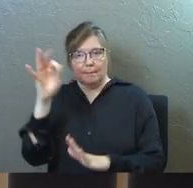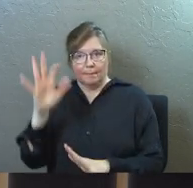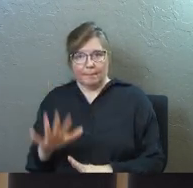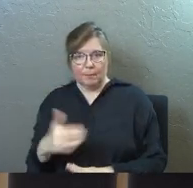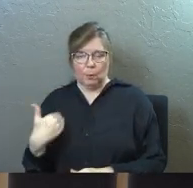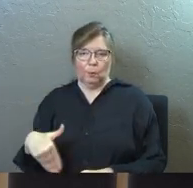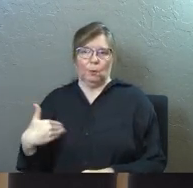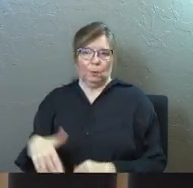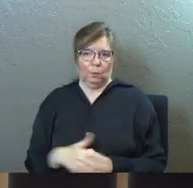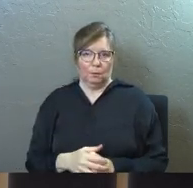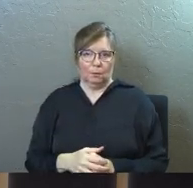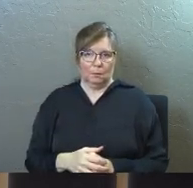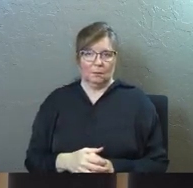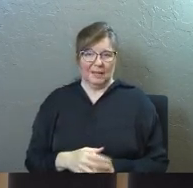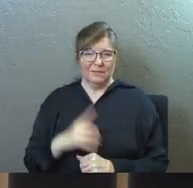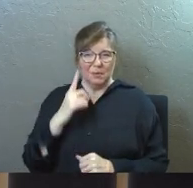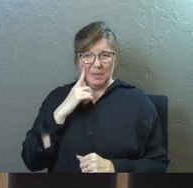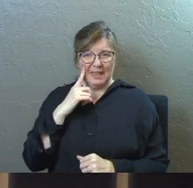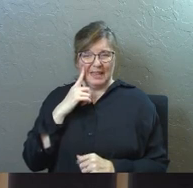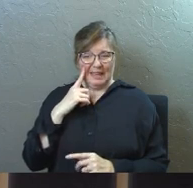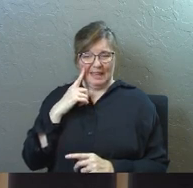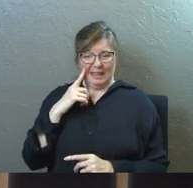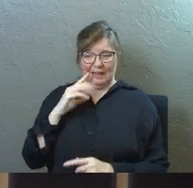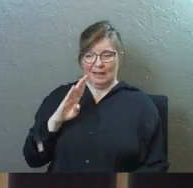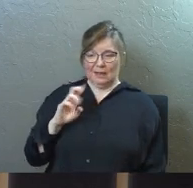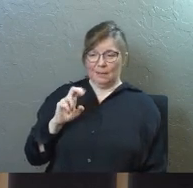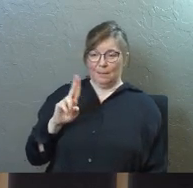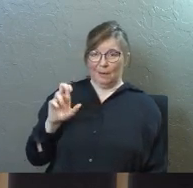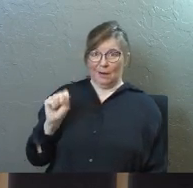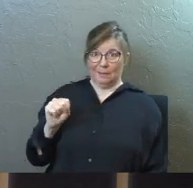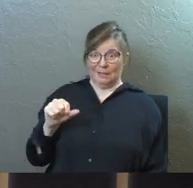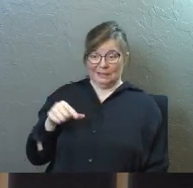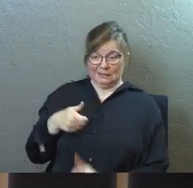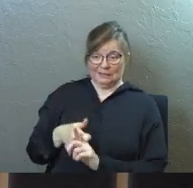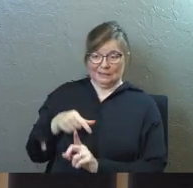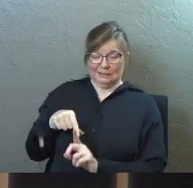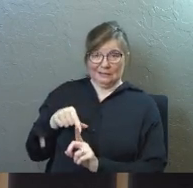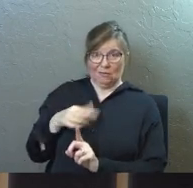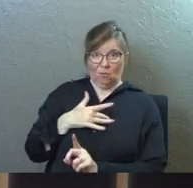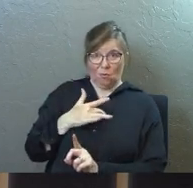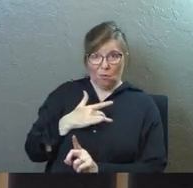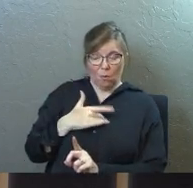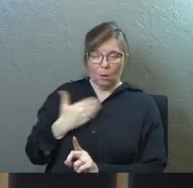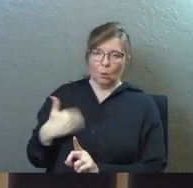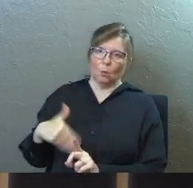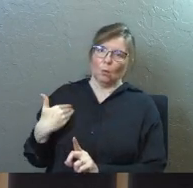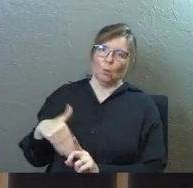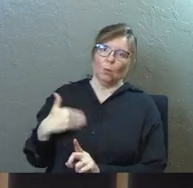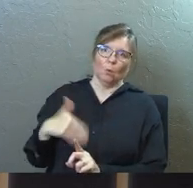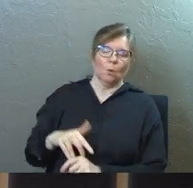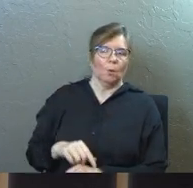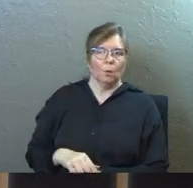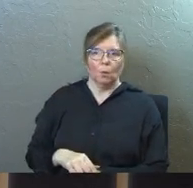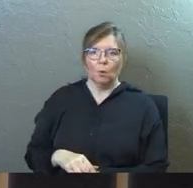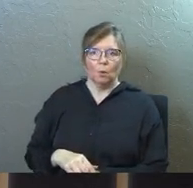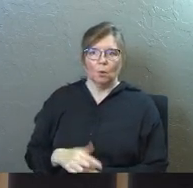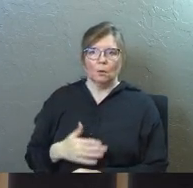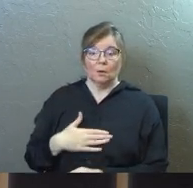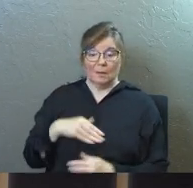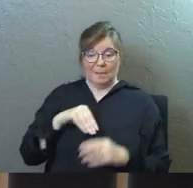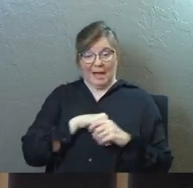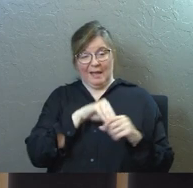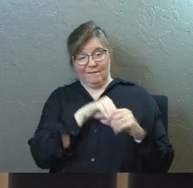of a man like Barnabas, it's an amazing picture of what he did there, by